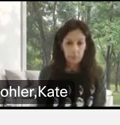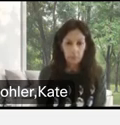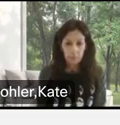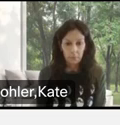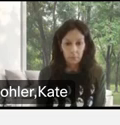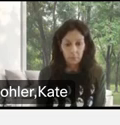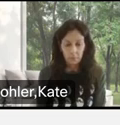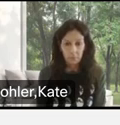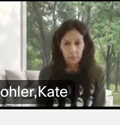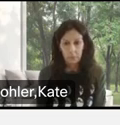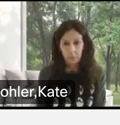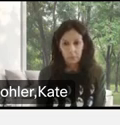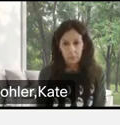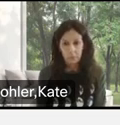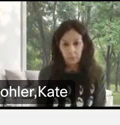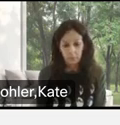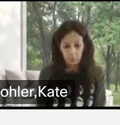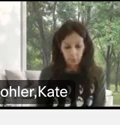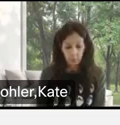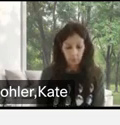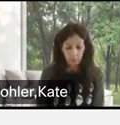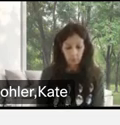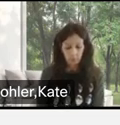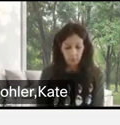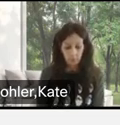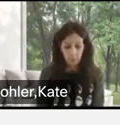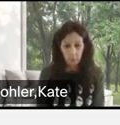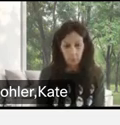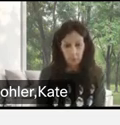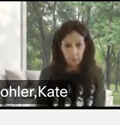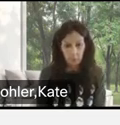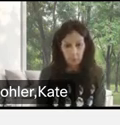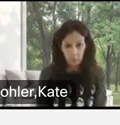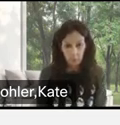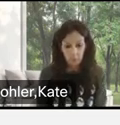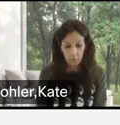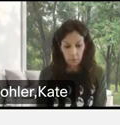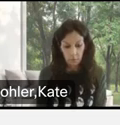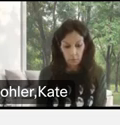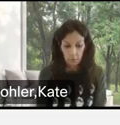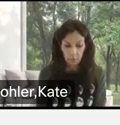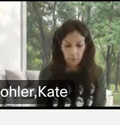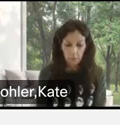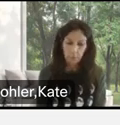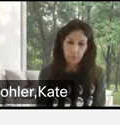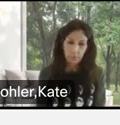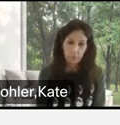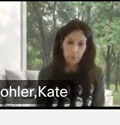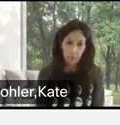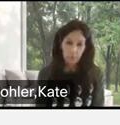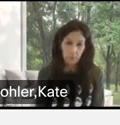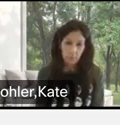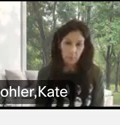are providing translation services, whether that be sign language, foreign languages, live transcriptions, it's good to let them know ahead of time.